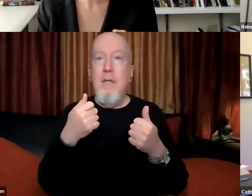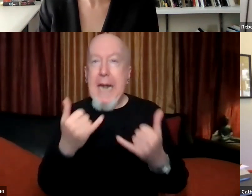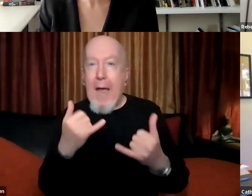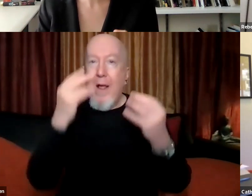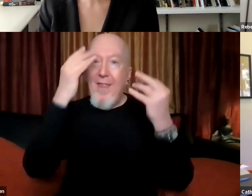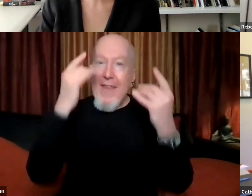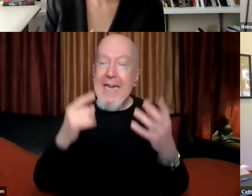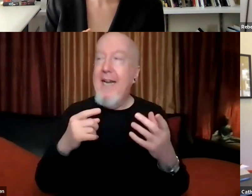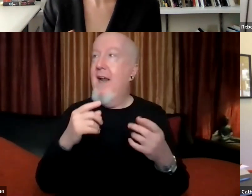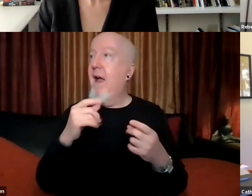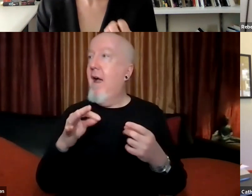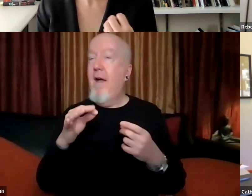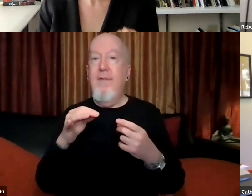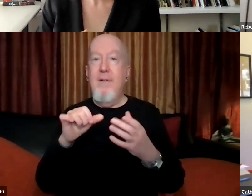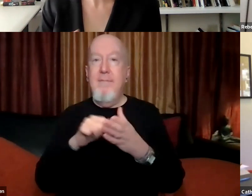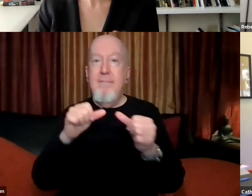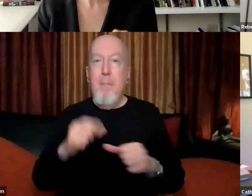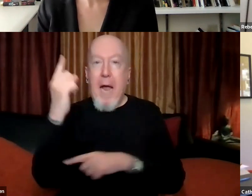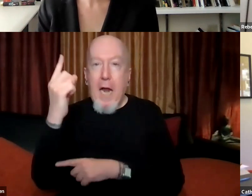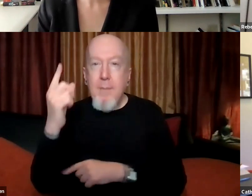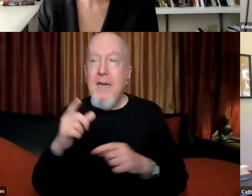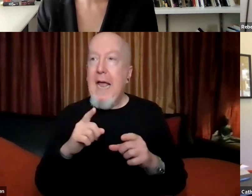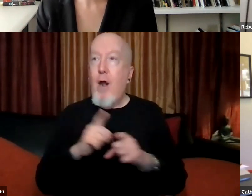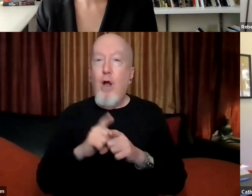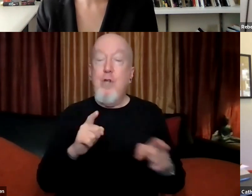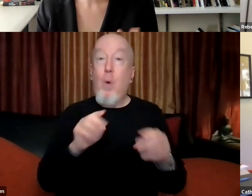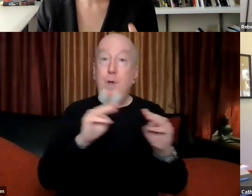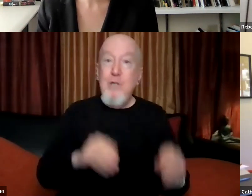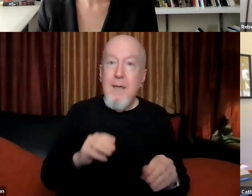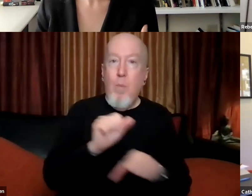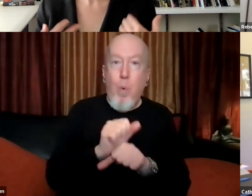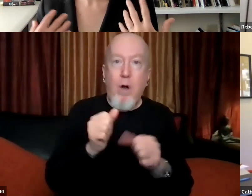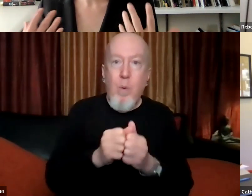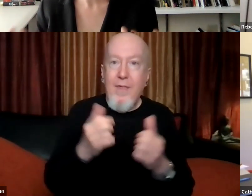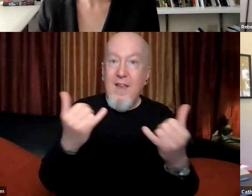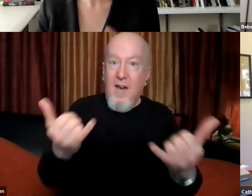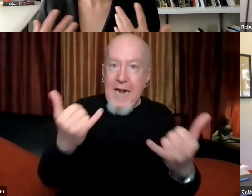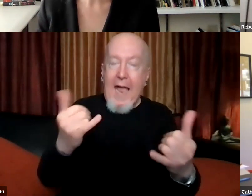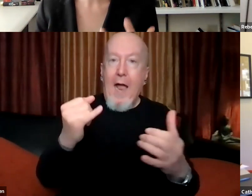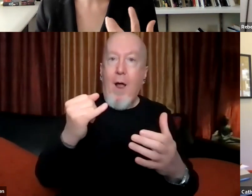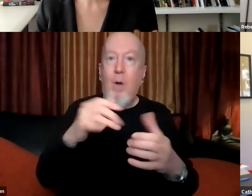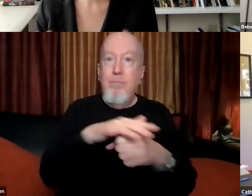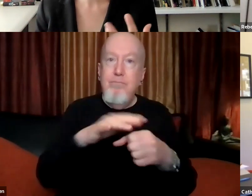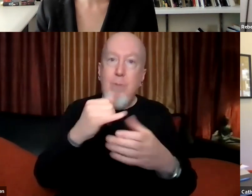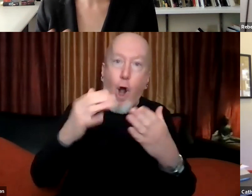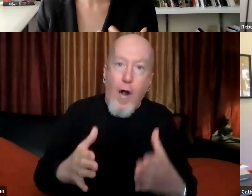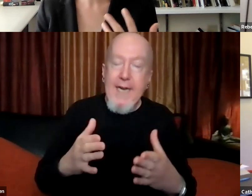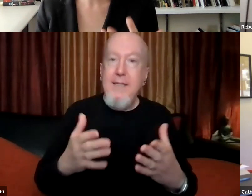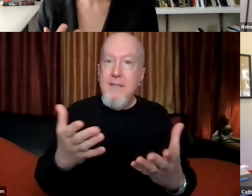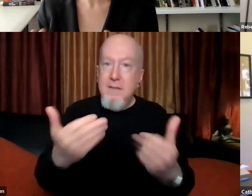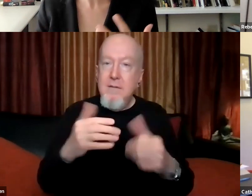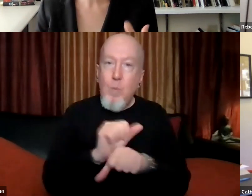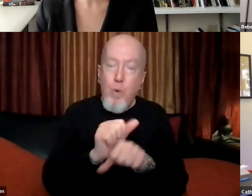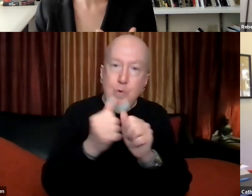work of contemporary artists, for example, they kind of put them in dialogue with each other in ways that I think, um, invite viewers to recognize